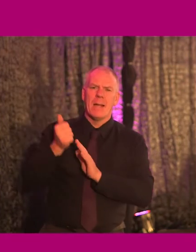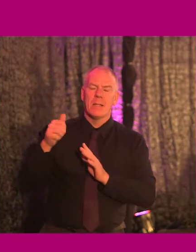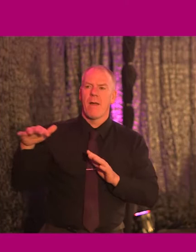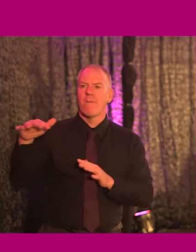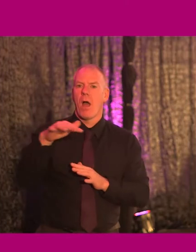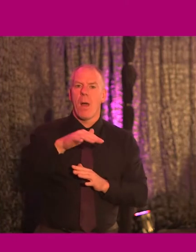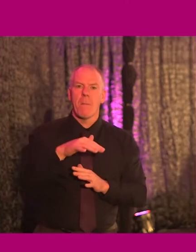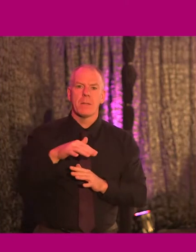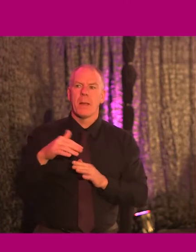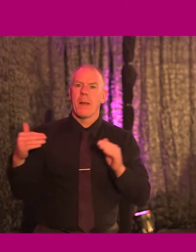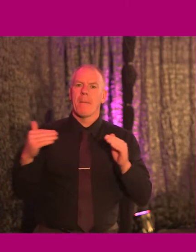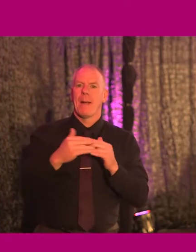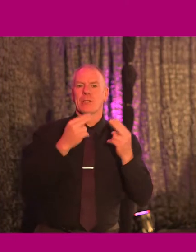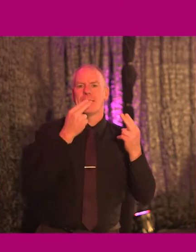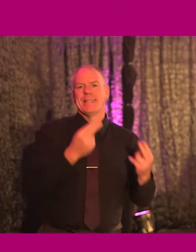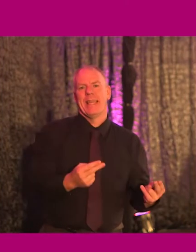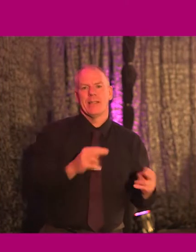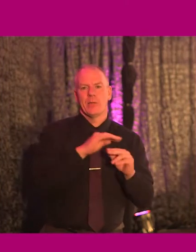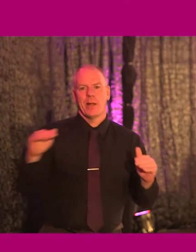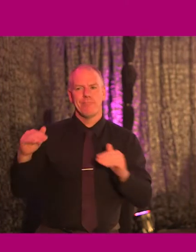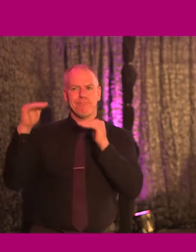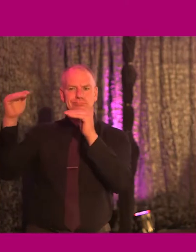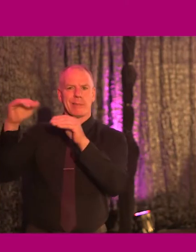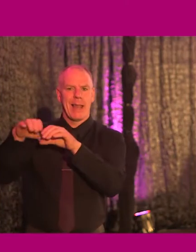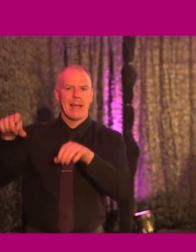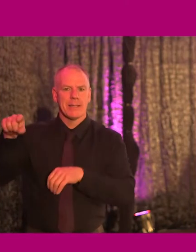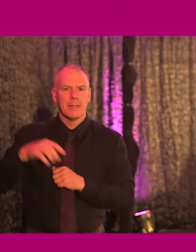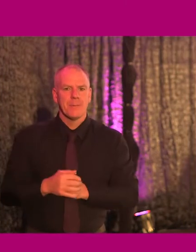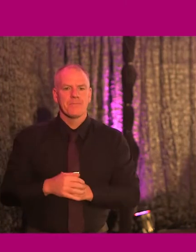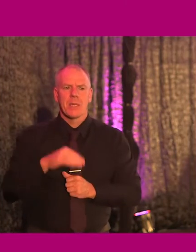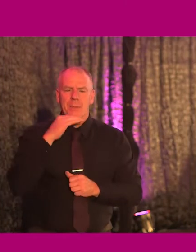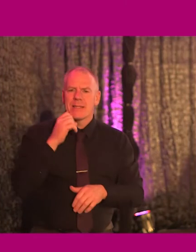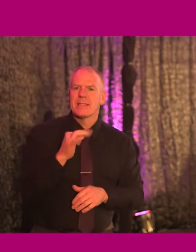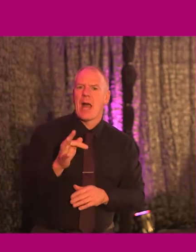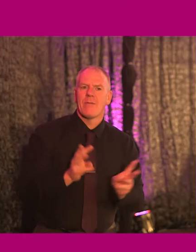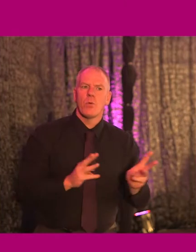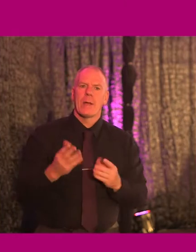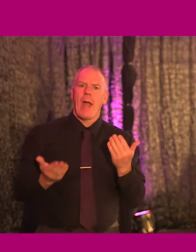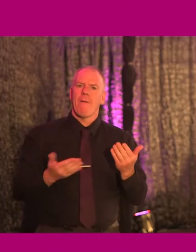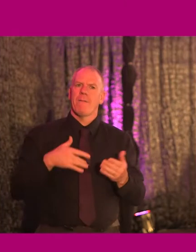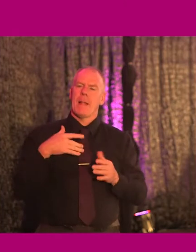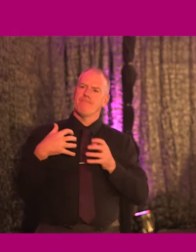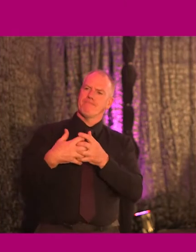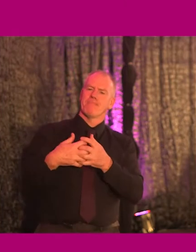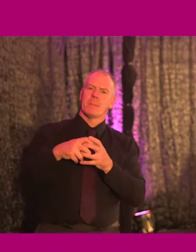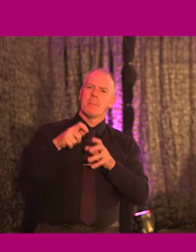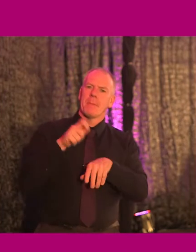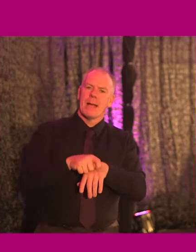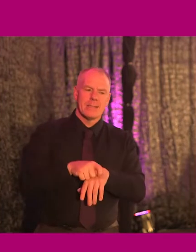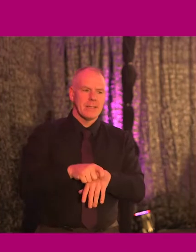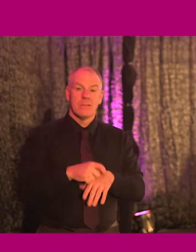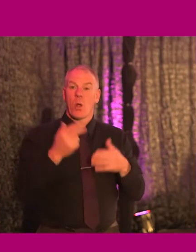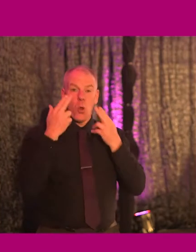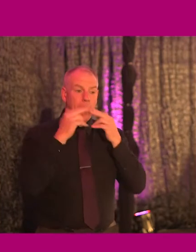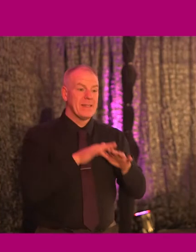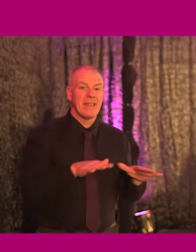that are based on need rather than status, allowing staff to work in a way that feels best for them, whether a traditional desk, a quiet work